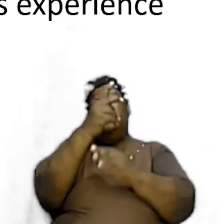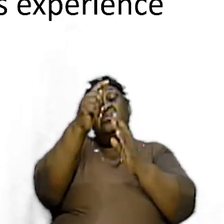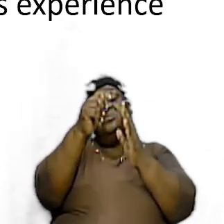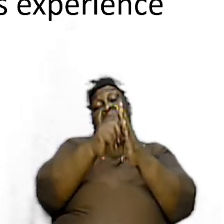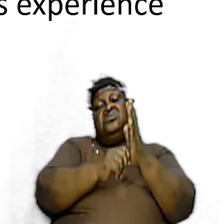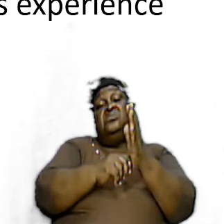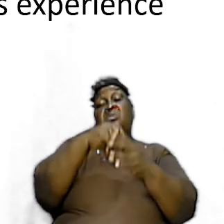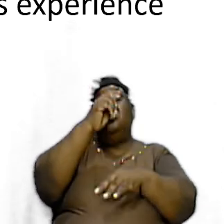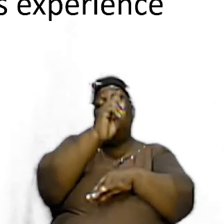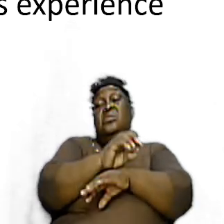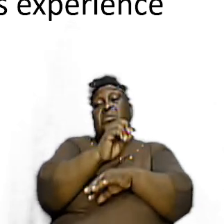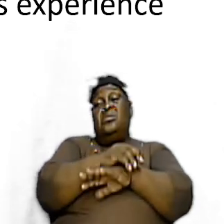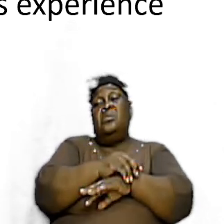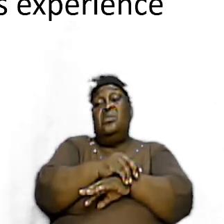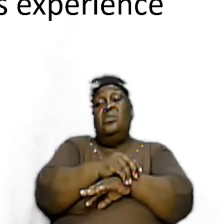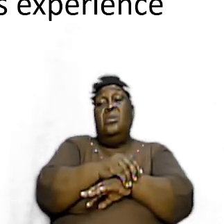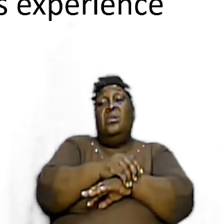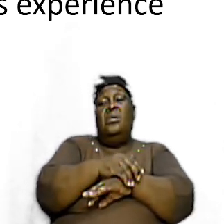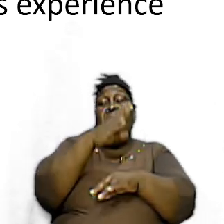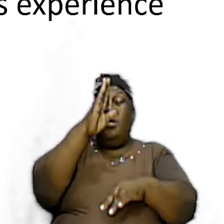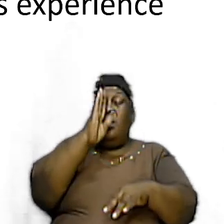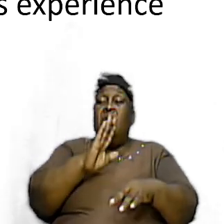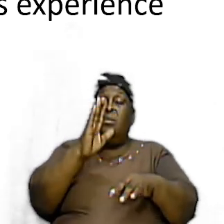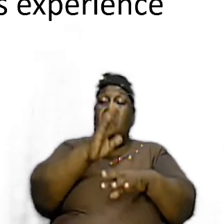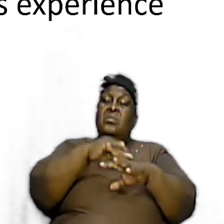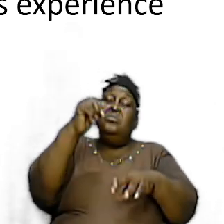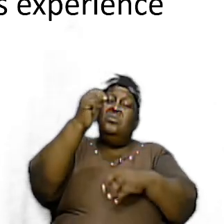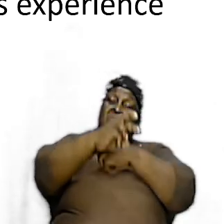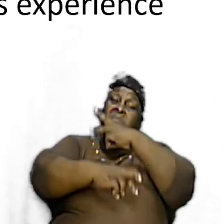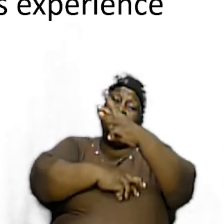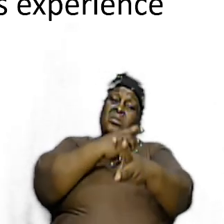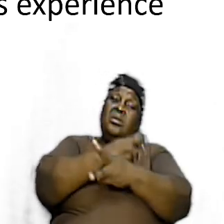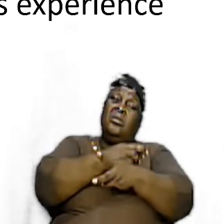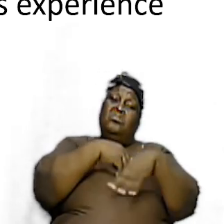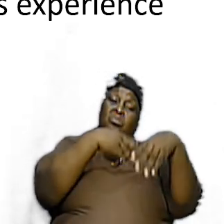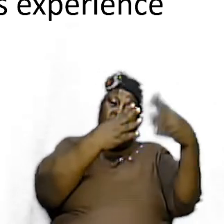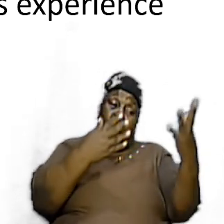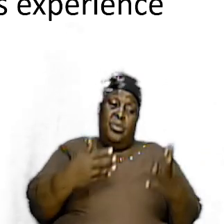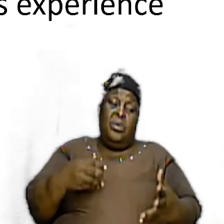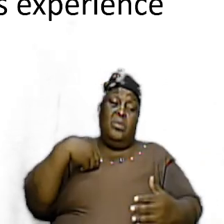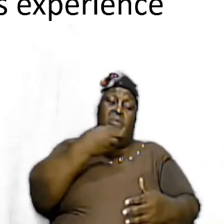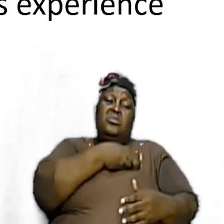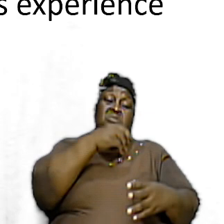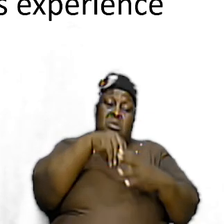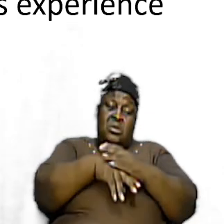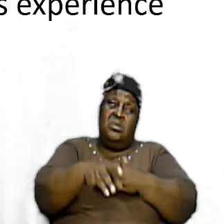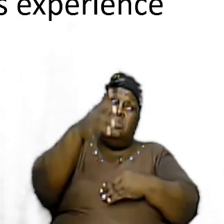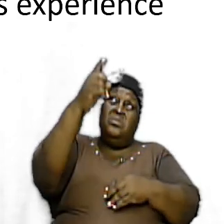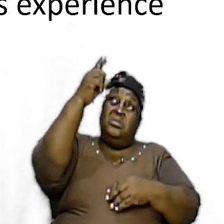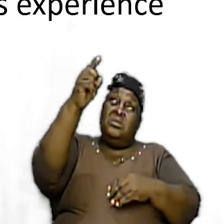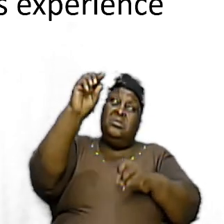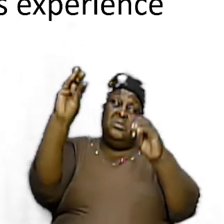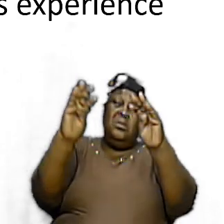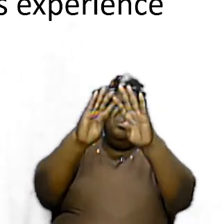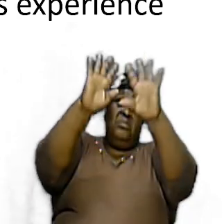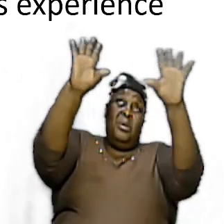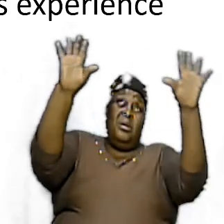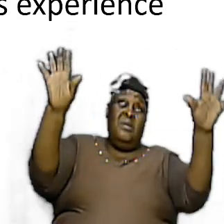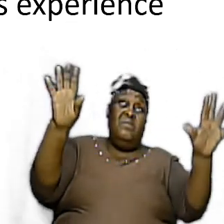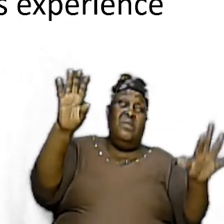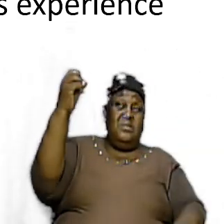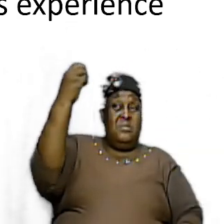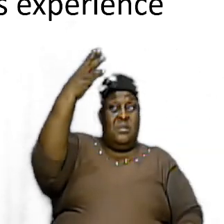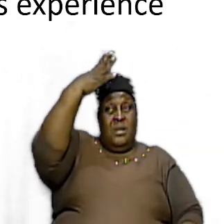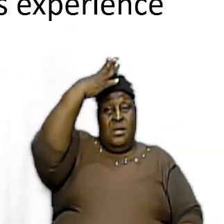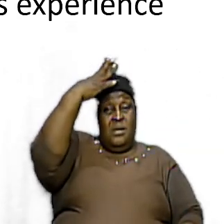and have brought us into his marvelous light so notice in